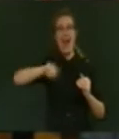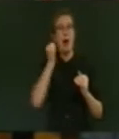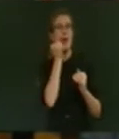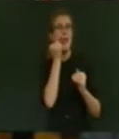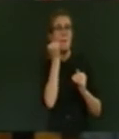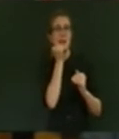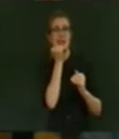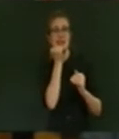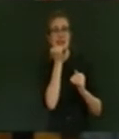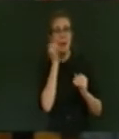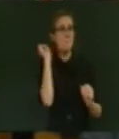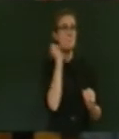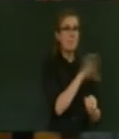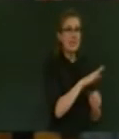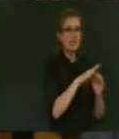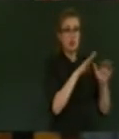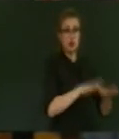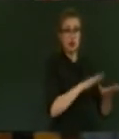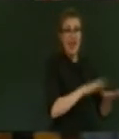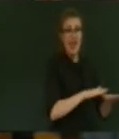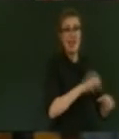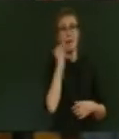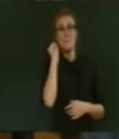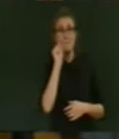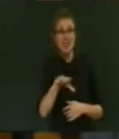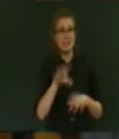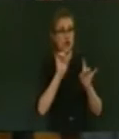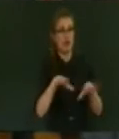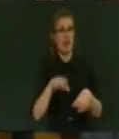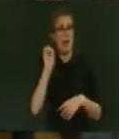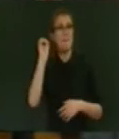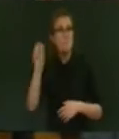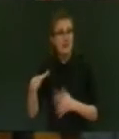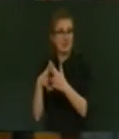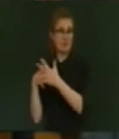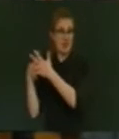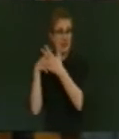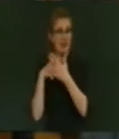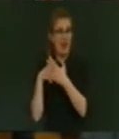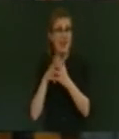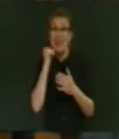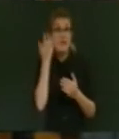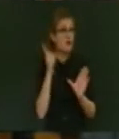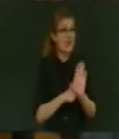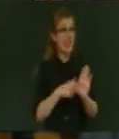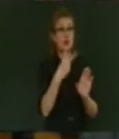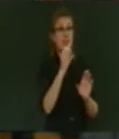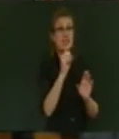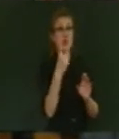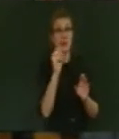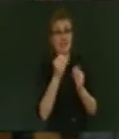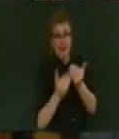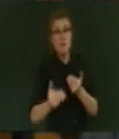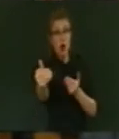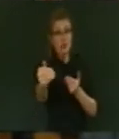the United States, Australia, the Eurozone. They will be every year to 2020 and beyond. That's what good economic